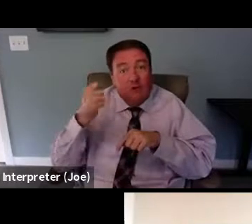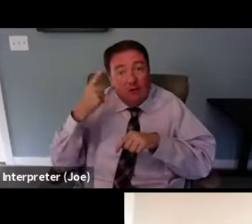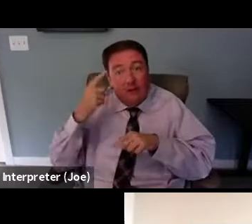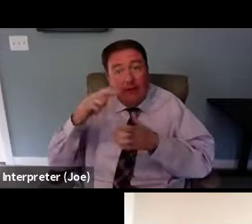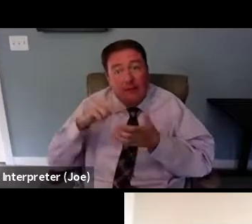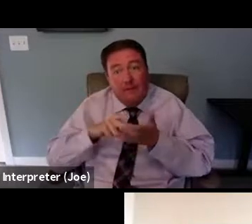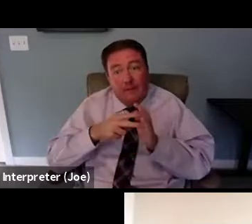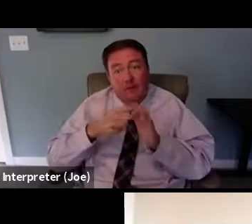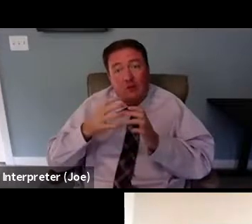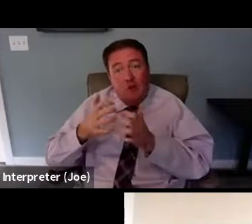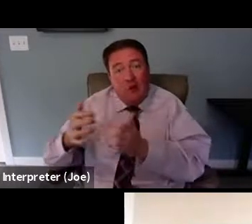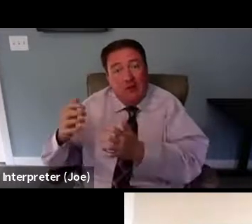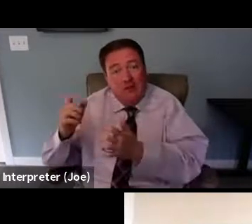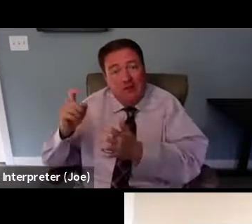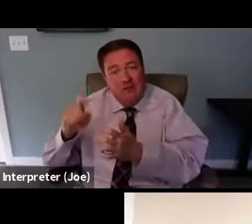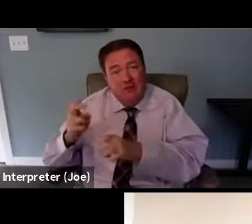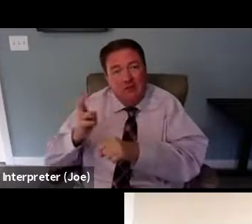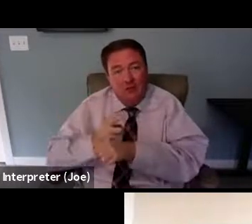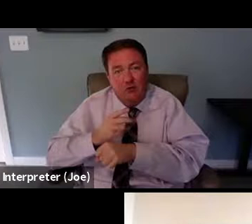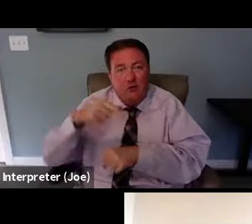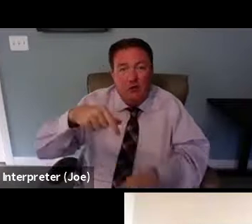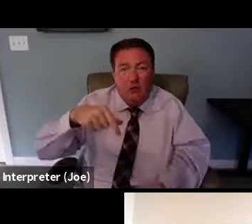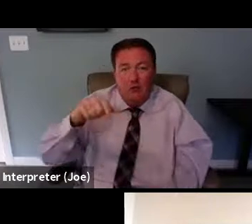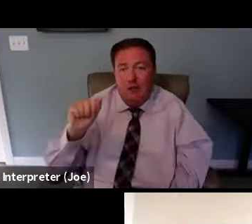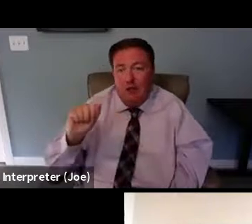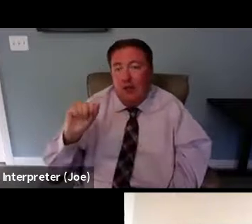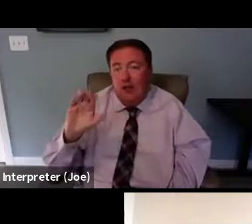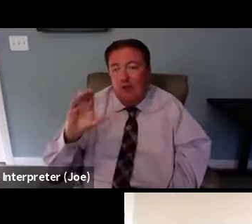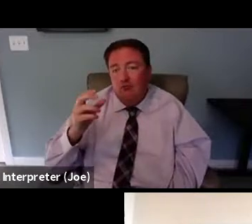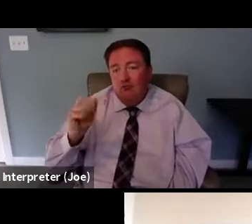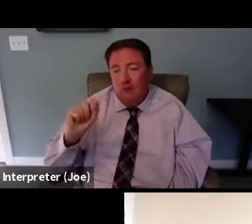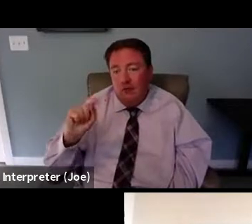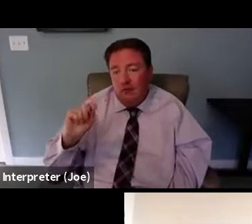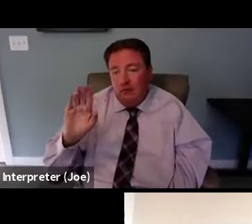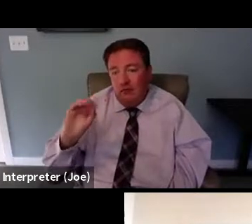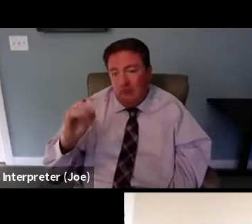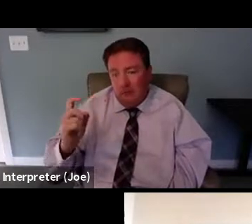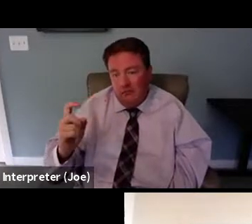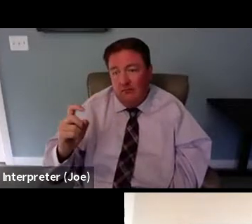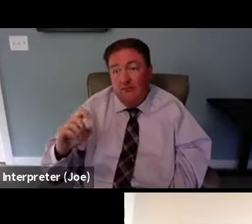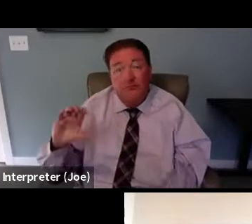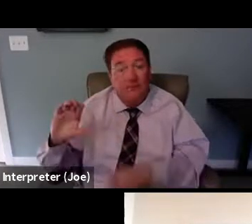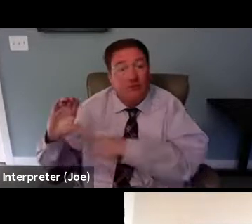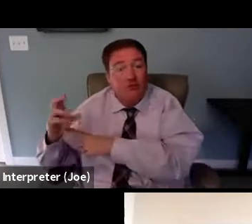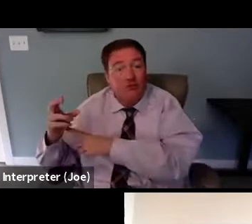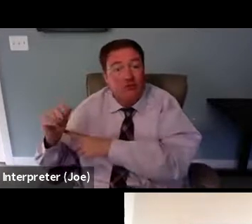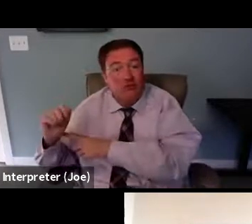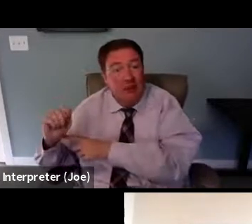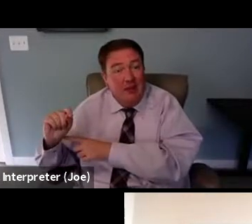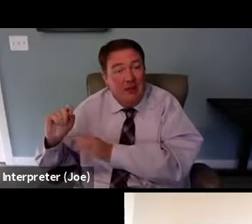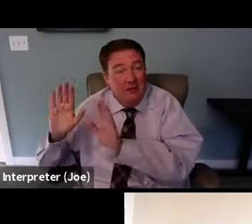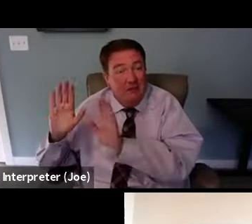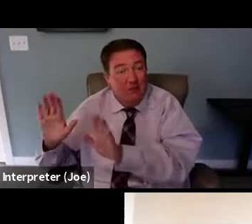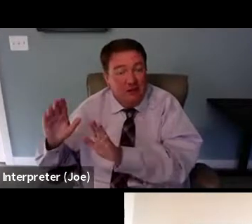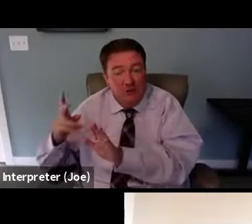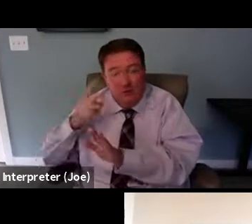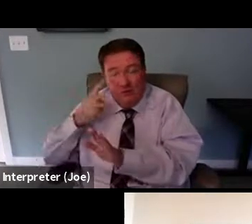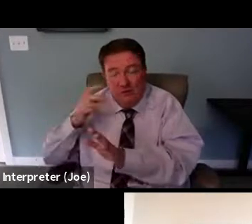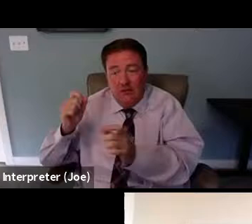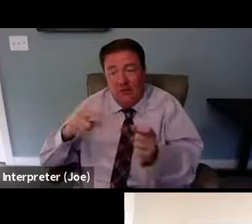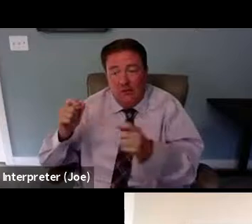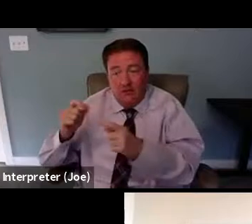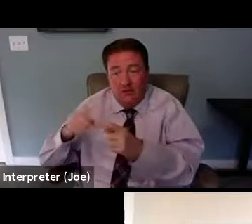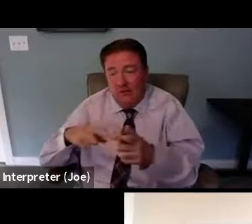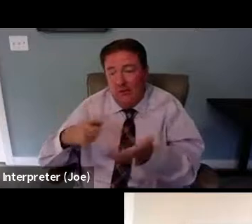the audience, has to please use the question and answer box to submit those questions. While the chat is really great and we love all these shout outs and love this discussion amongst